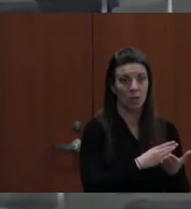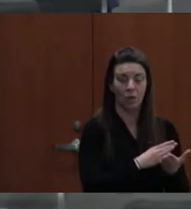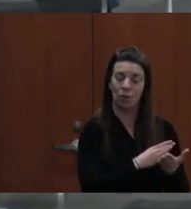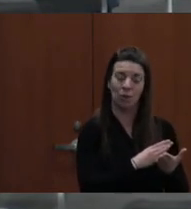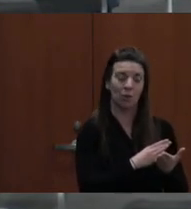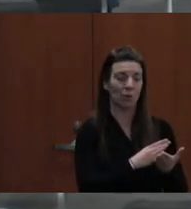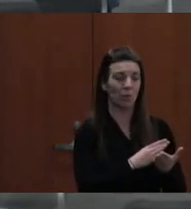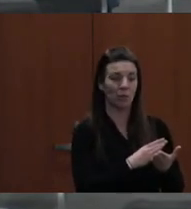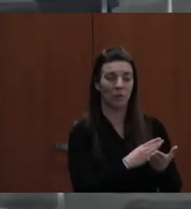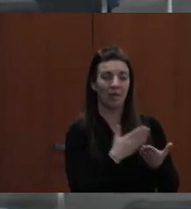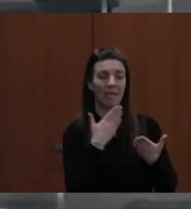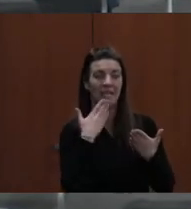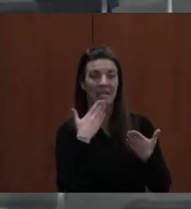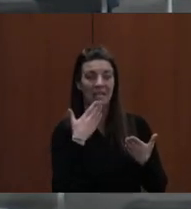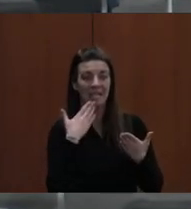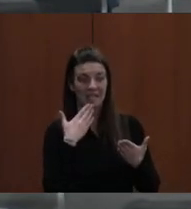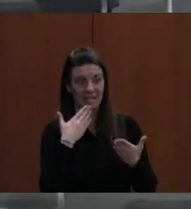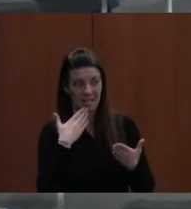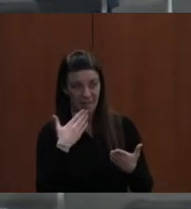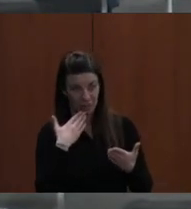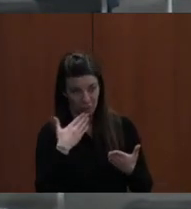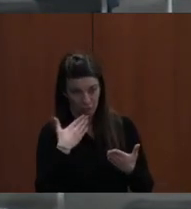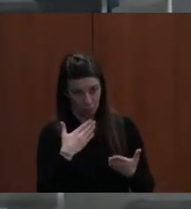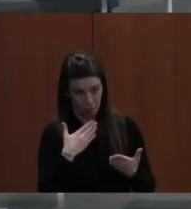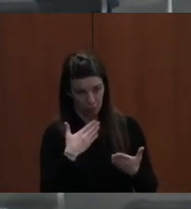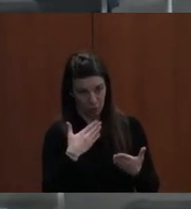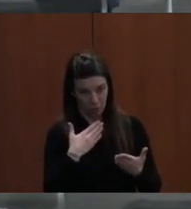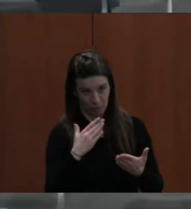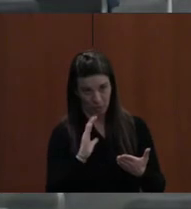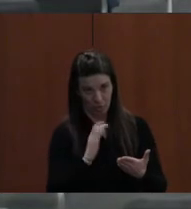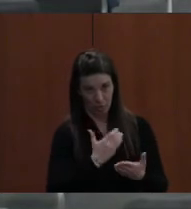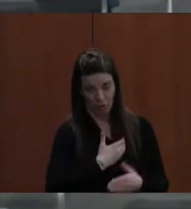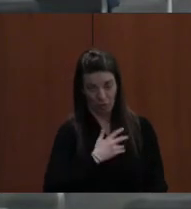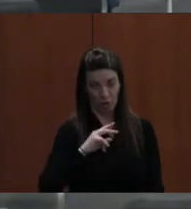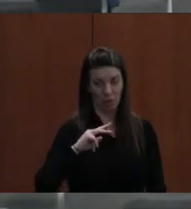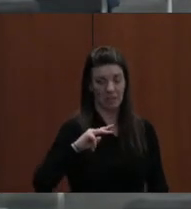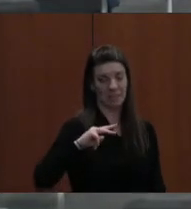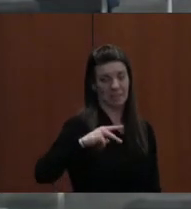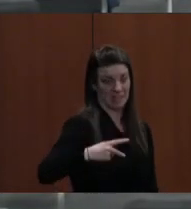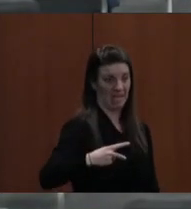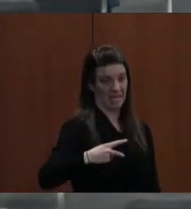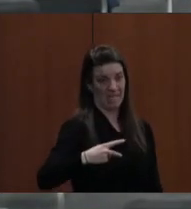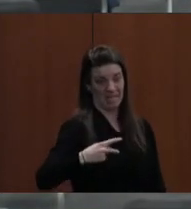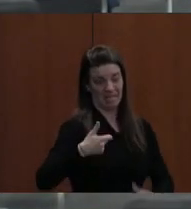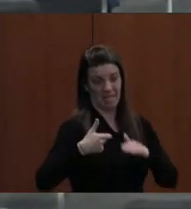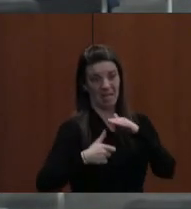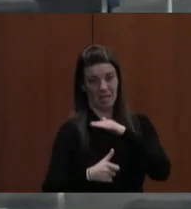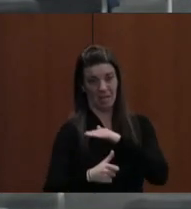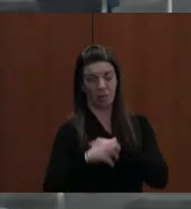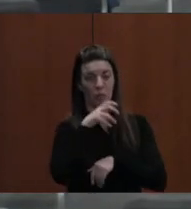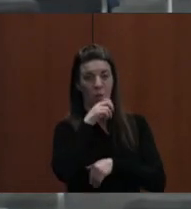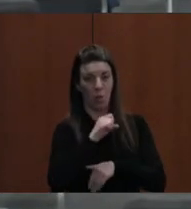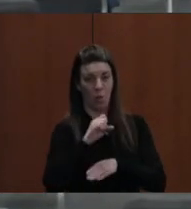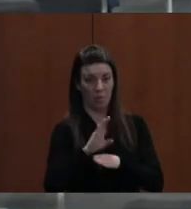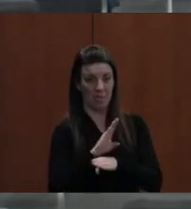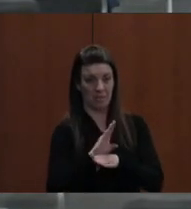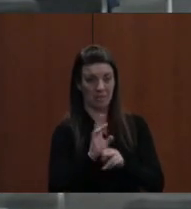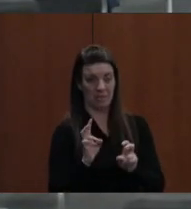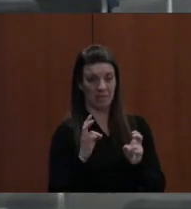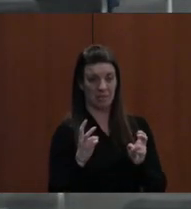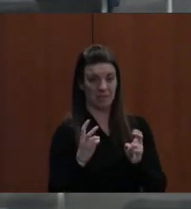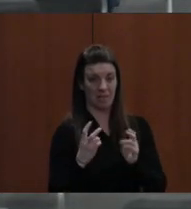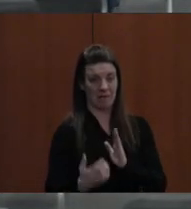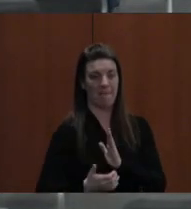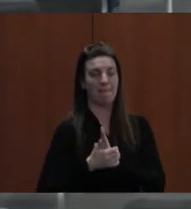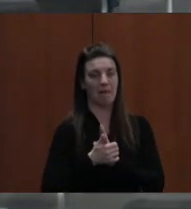THANK YOU, GENTLEMEN. THANK YOU. THANK YOU VERY MUCH. OUR SECOND ITEM UNDER OLD BUSINESS IS AN AMENDMENT TO THE SCHOOL